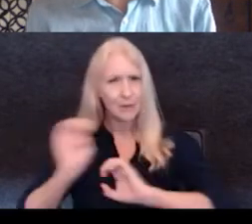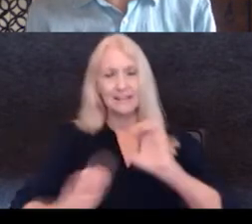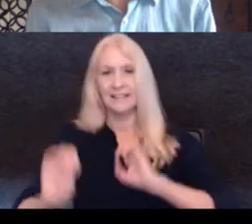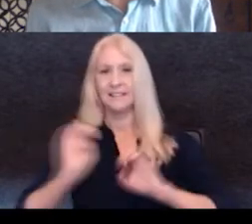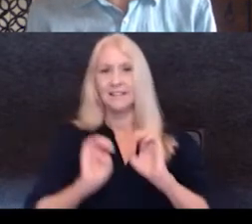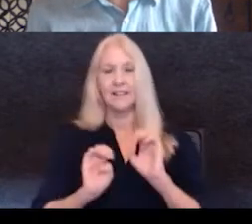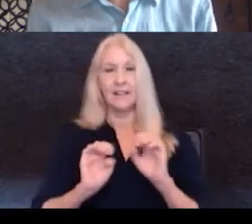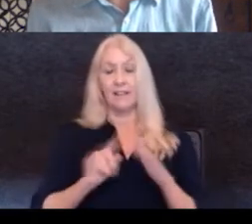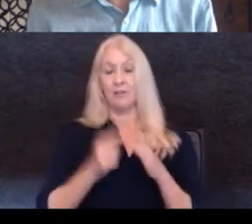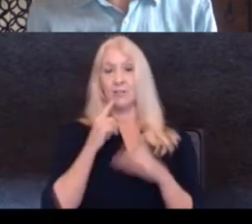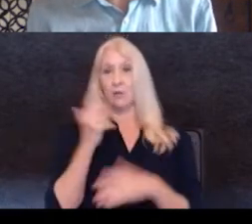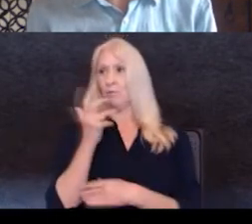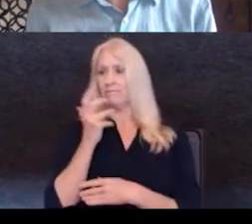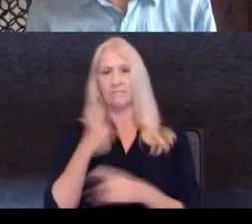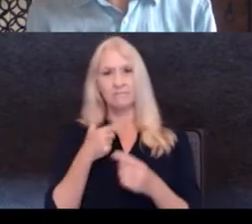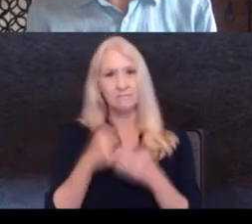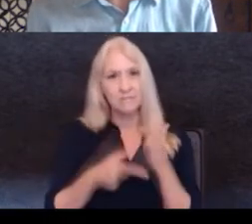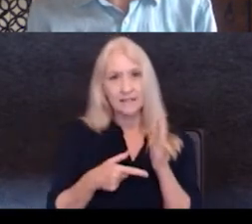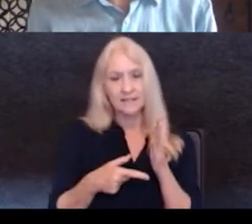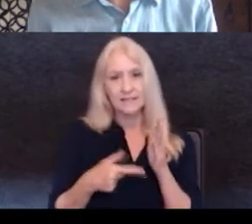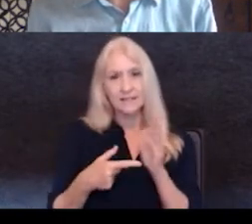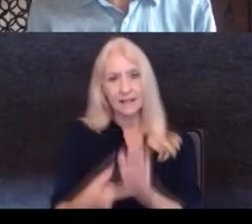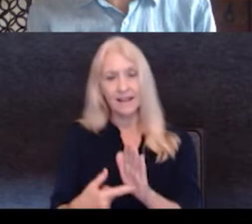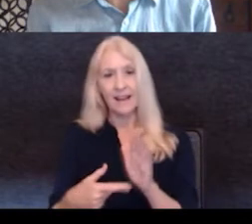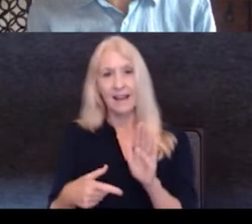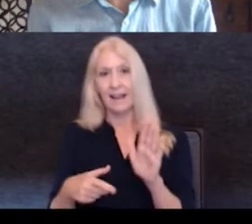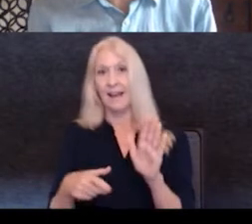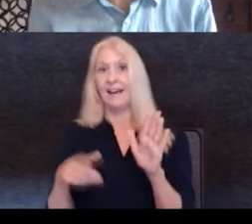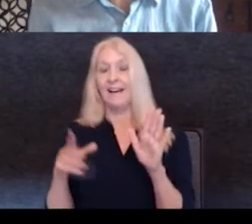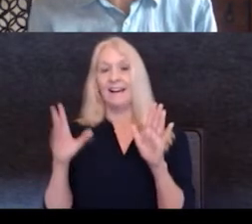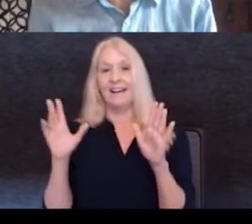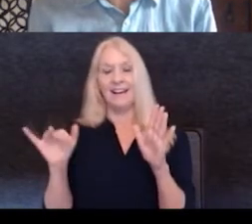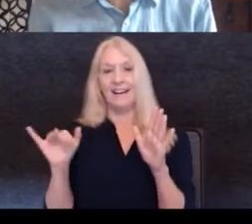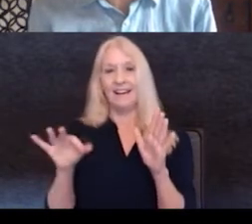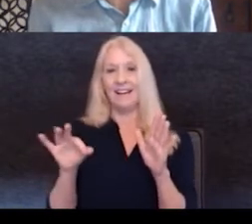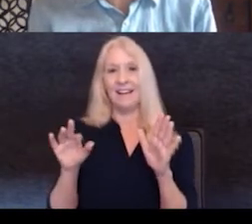oh my God, what's this? I had the Renzo mentality. And then where,